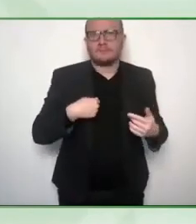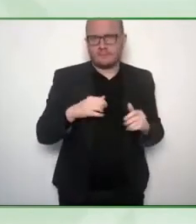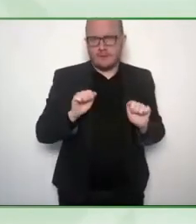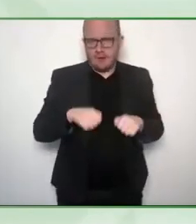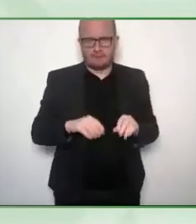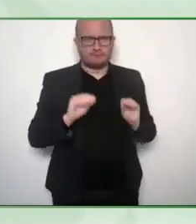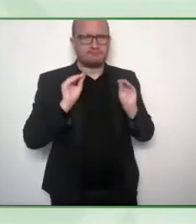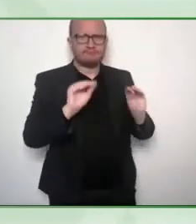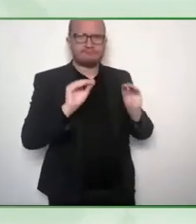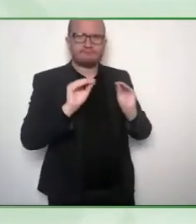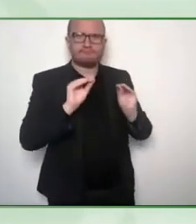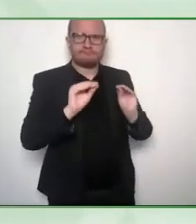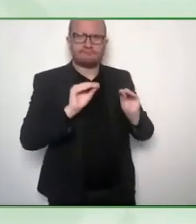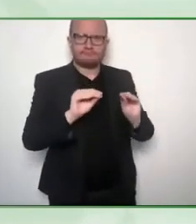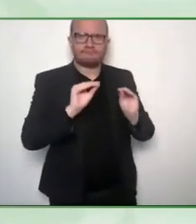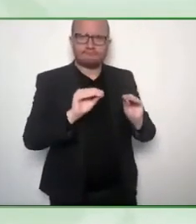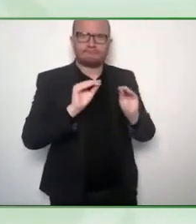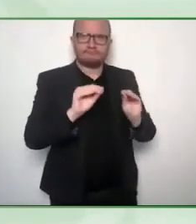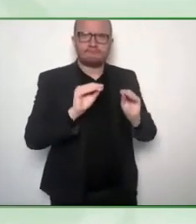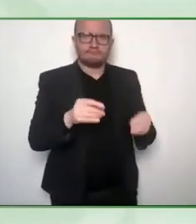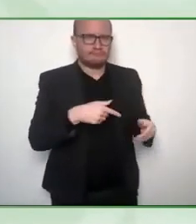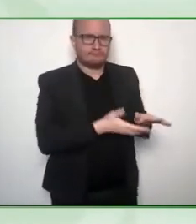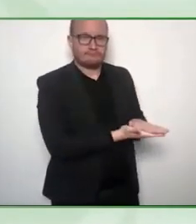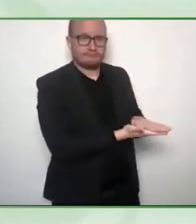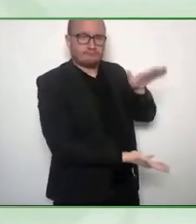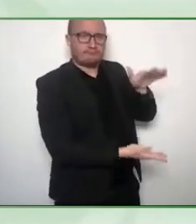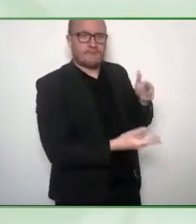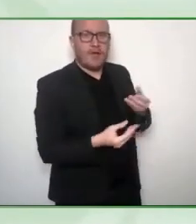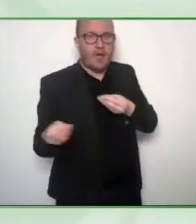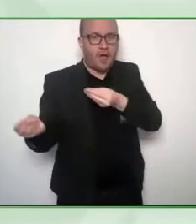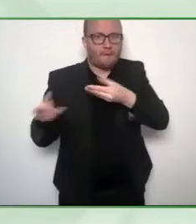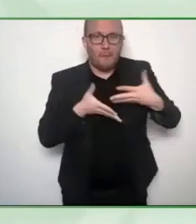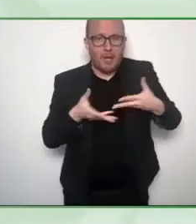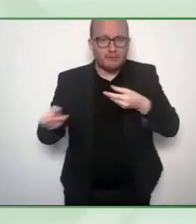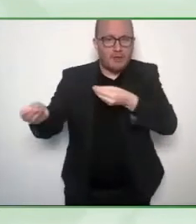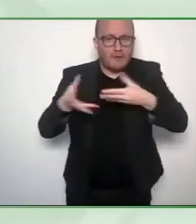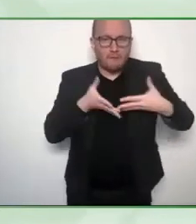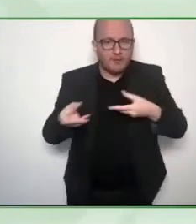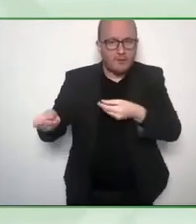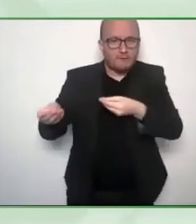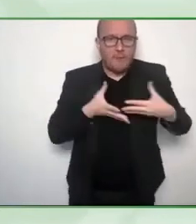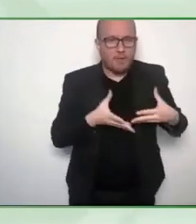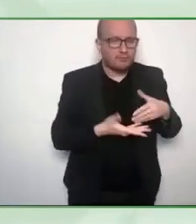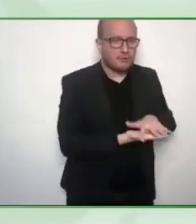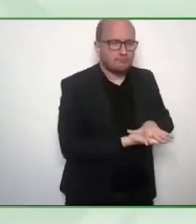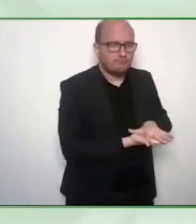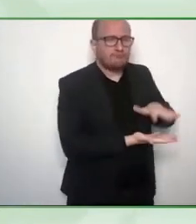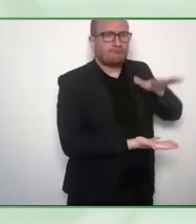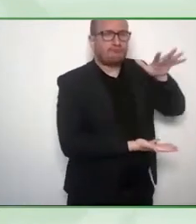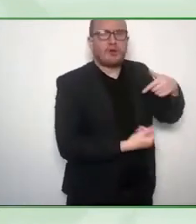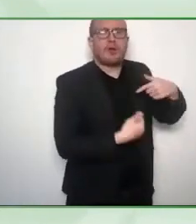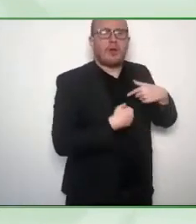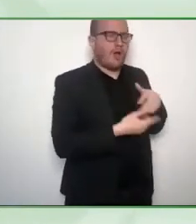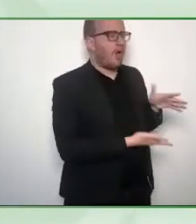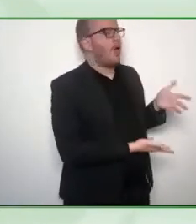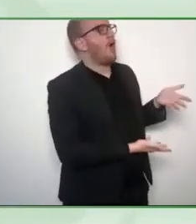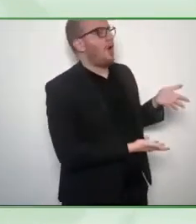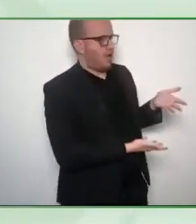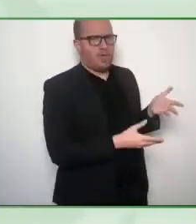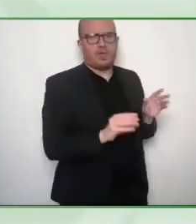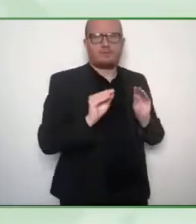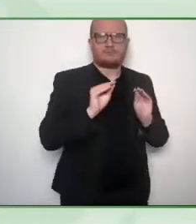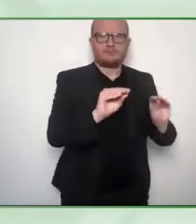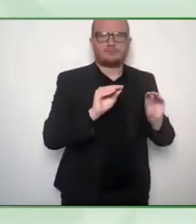in the background. We are growing. We have expanded to Europe. We are part of an accelerator in the Netherlands. And we are